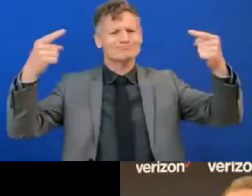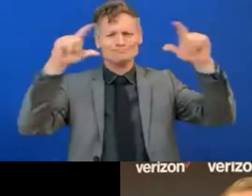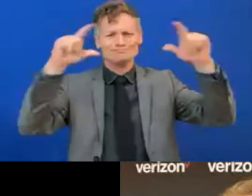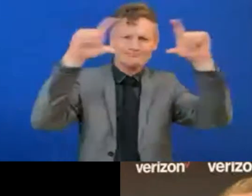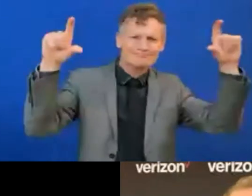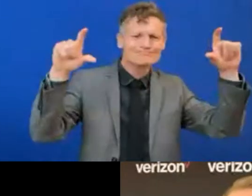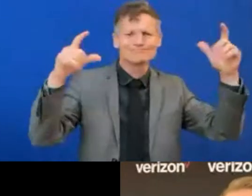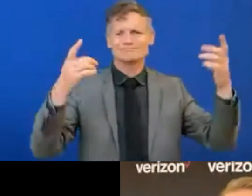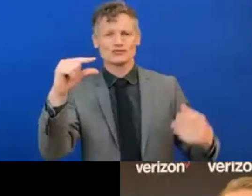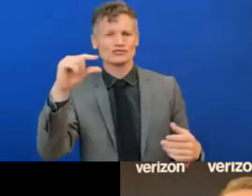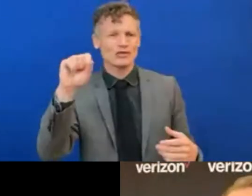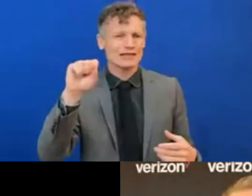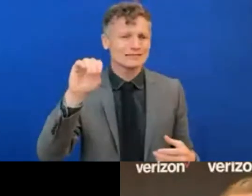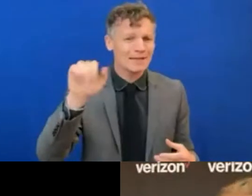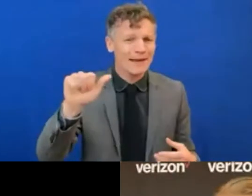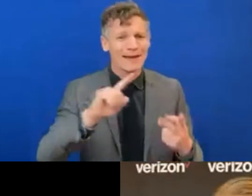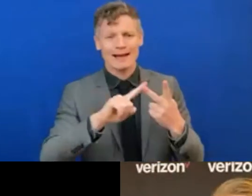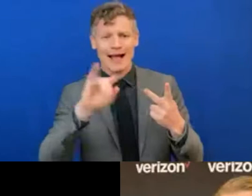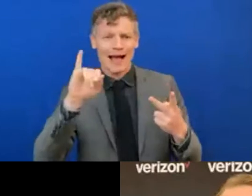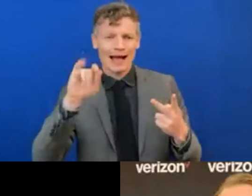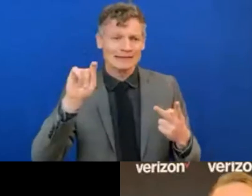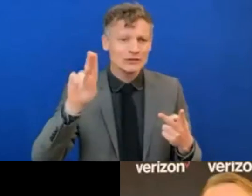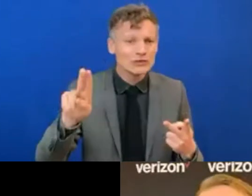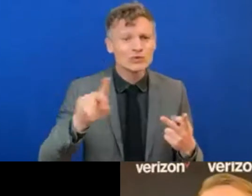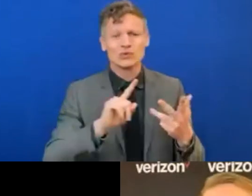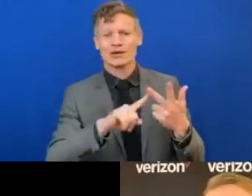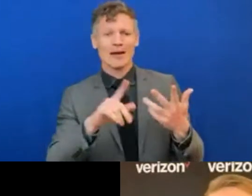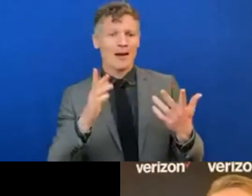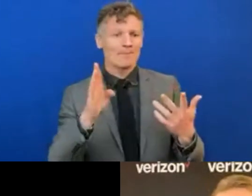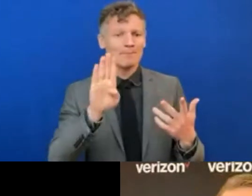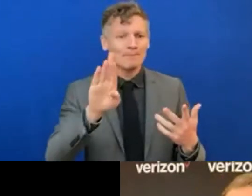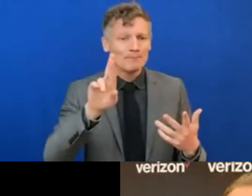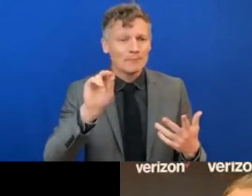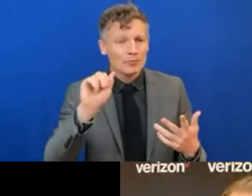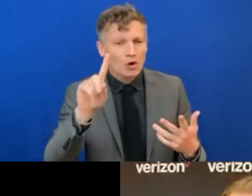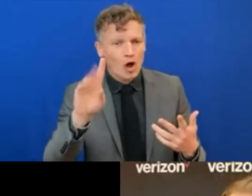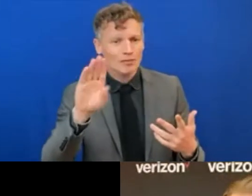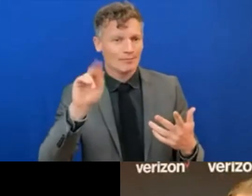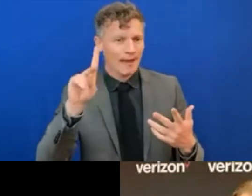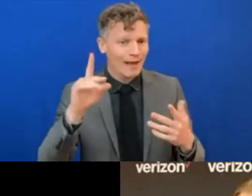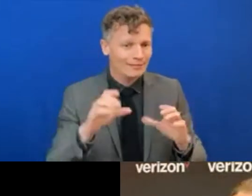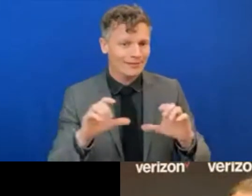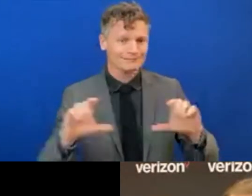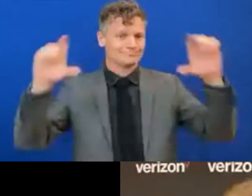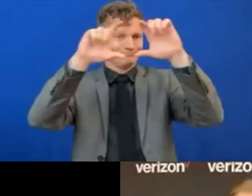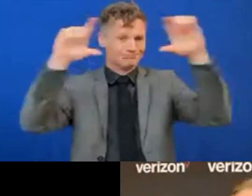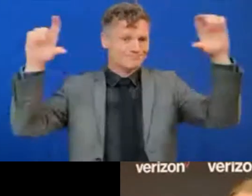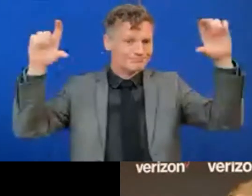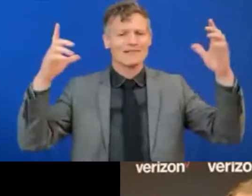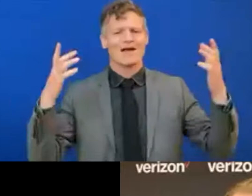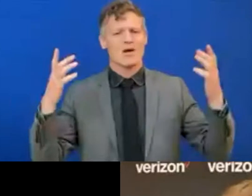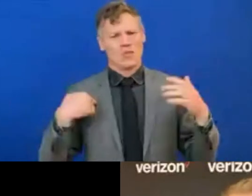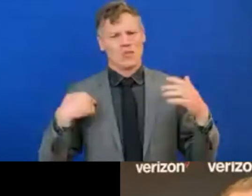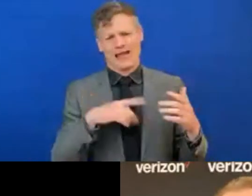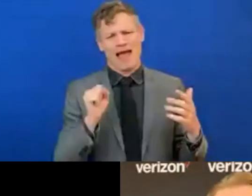from the technology point of view, that can already have done quite a lot. So we're encouraged about, we have people from all these